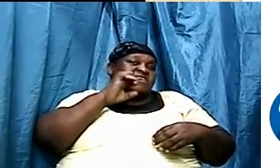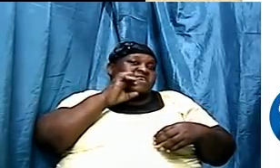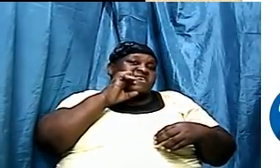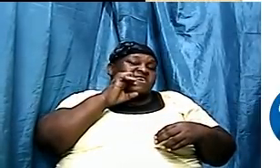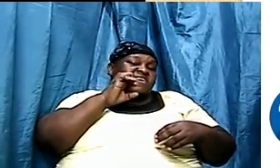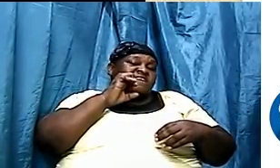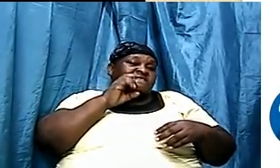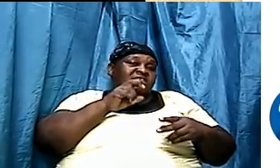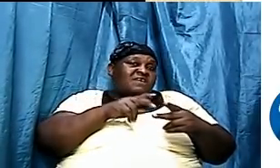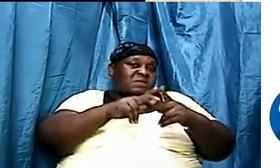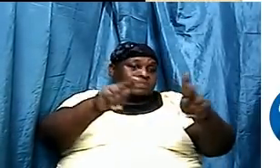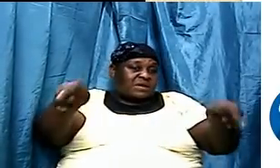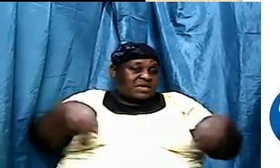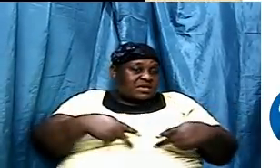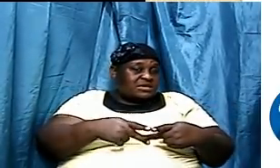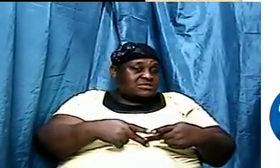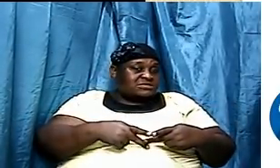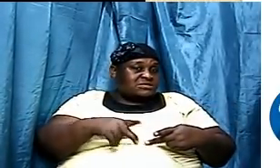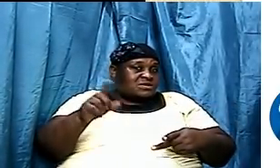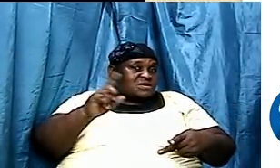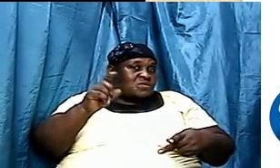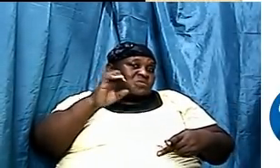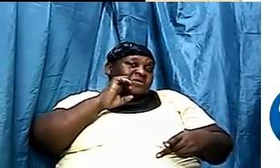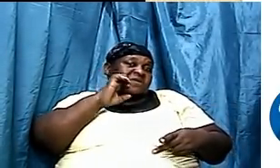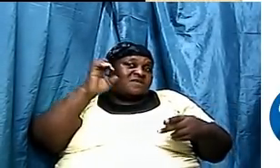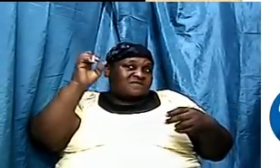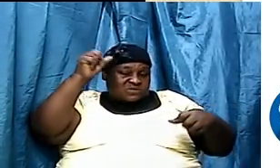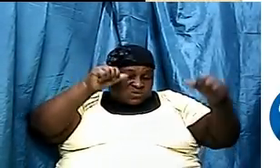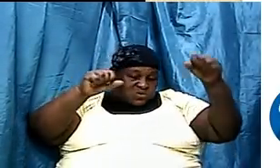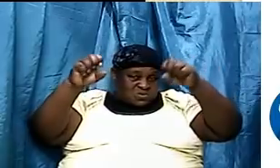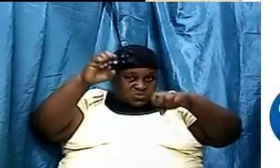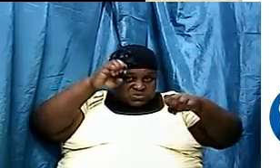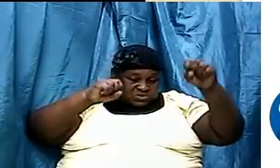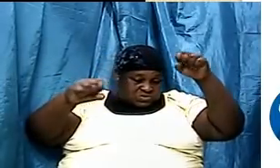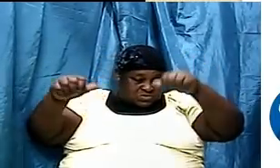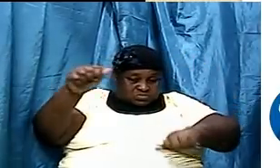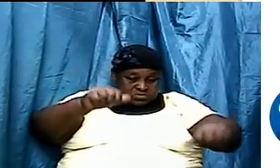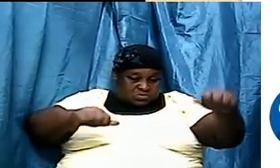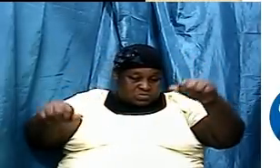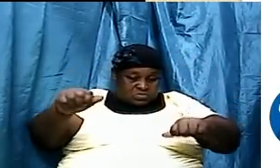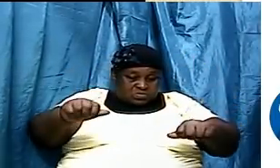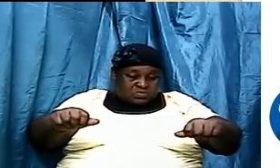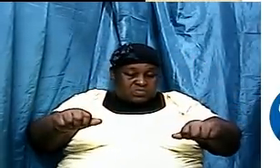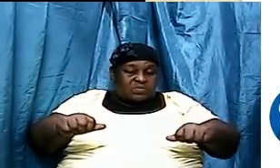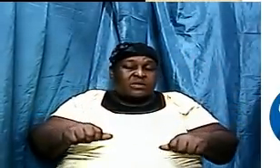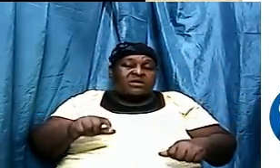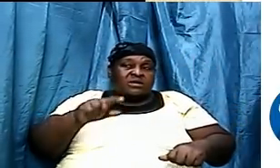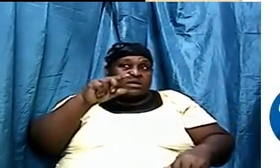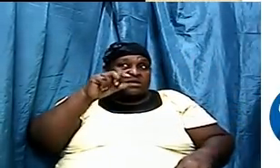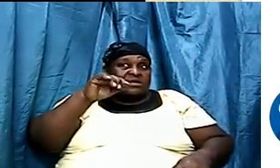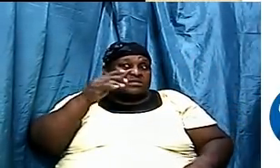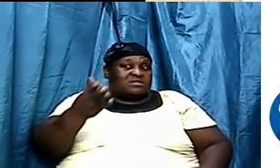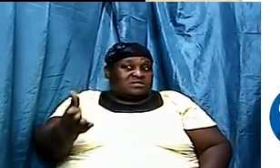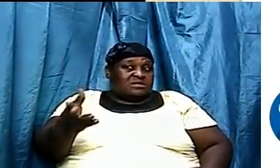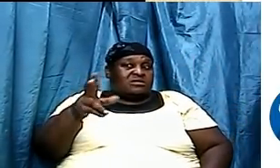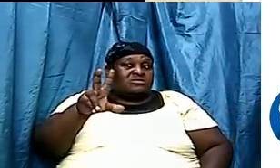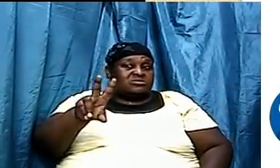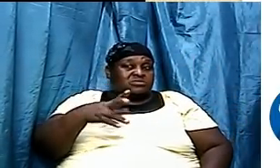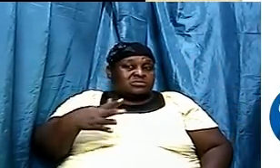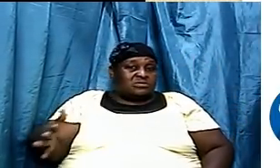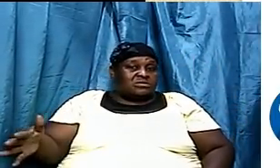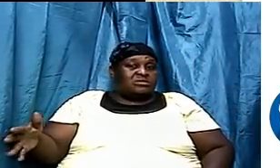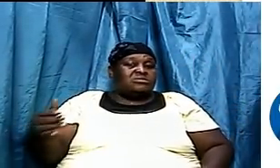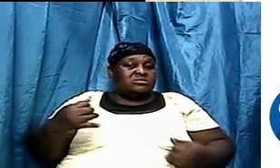Or she distorts the word of God. And that's why it's important. These two things are important. One, distorting the word of God